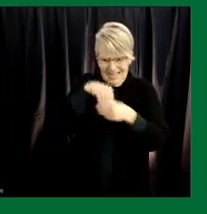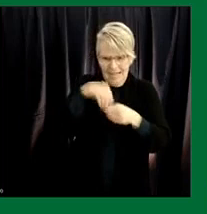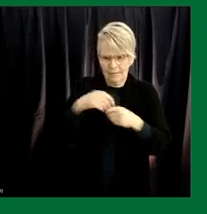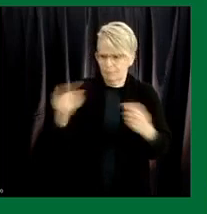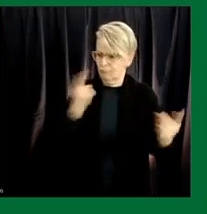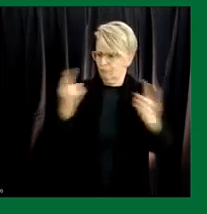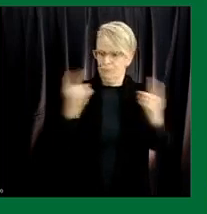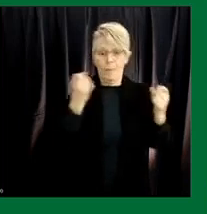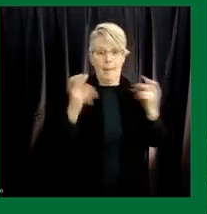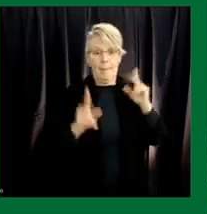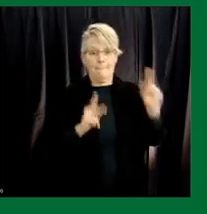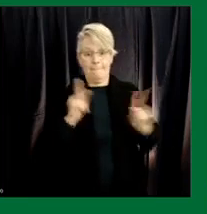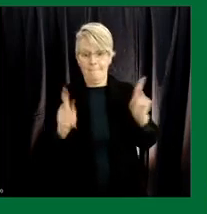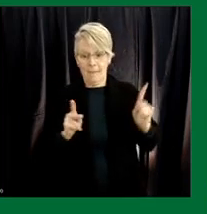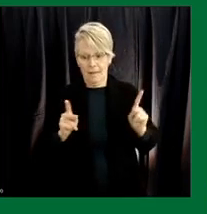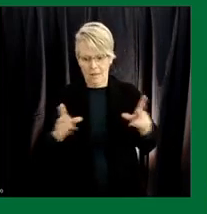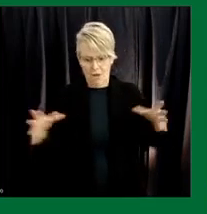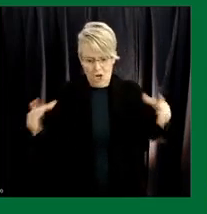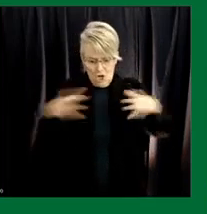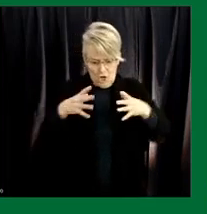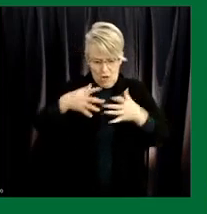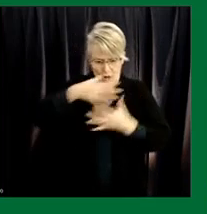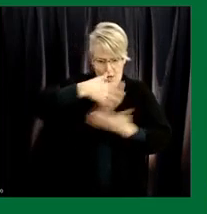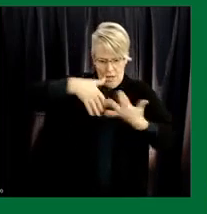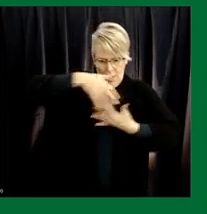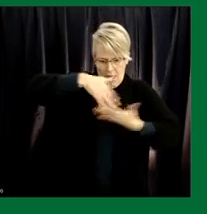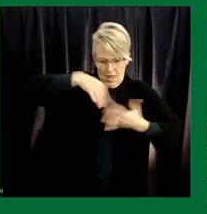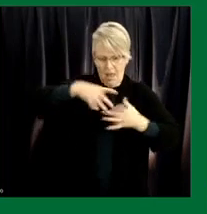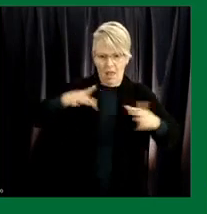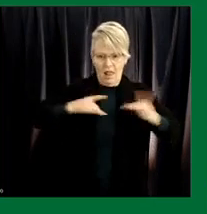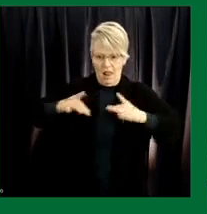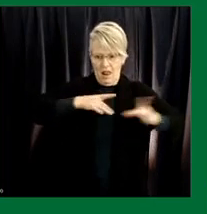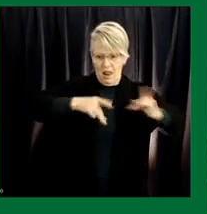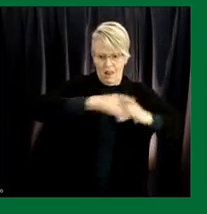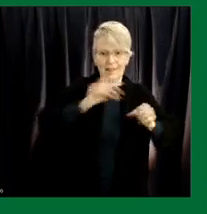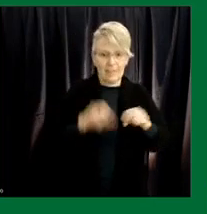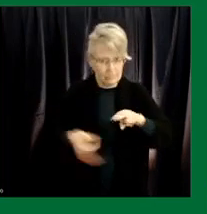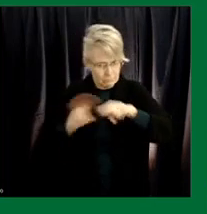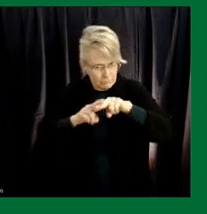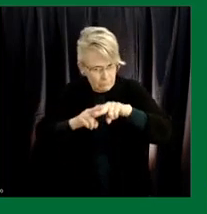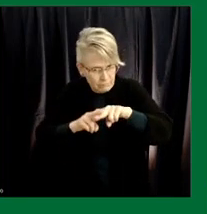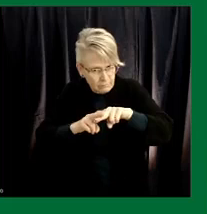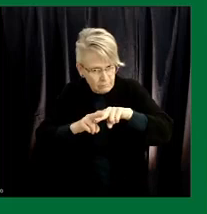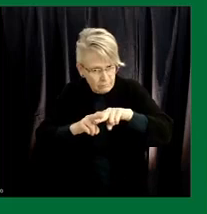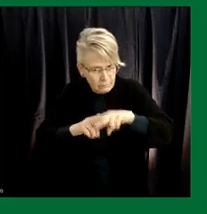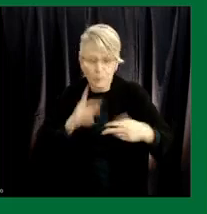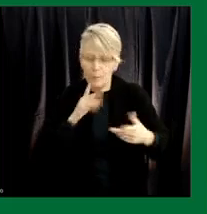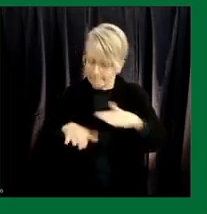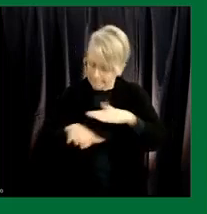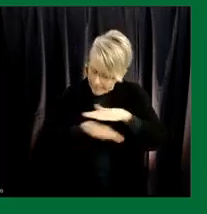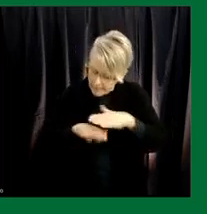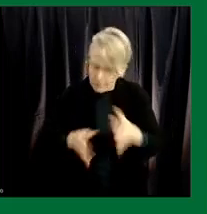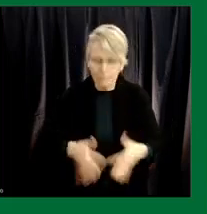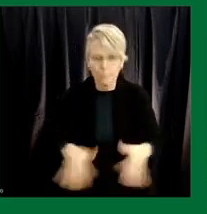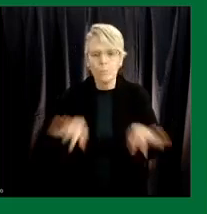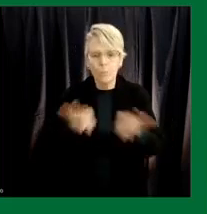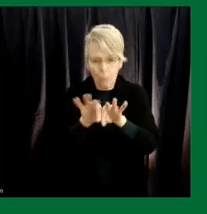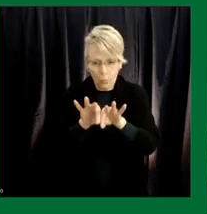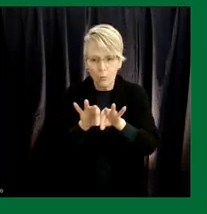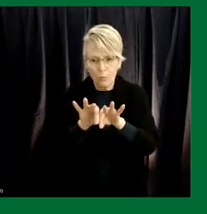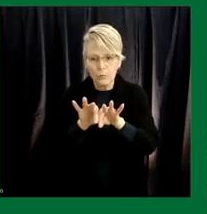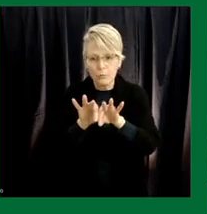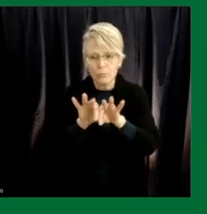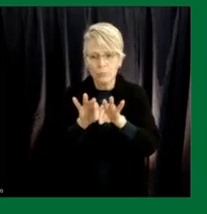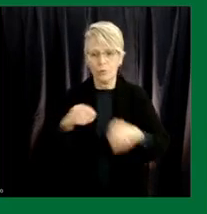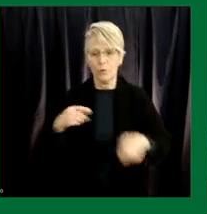increase transmission so you know the fundamentals remain important but obviously um you know like i said earlier we